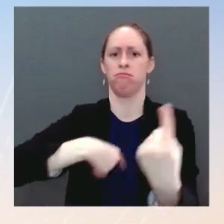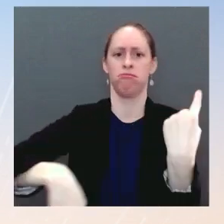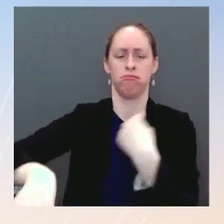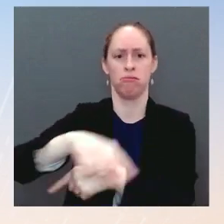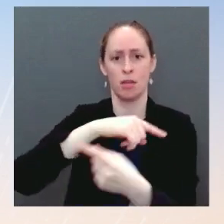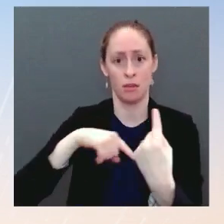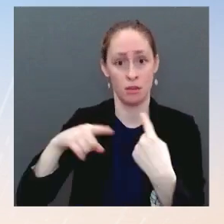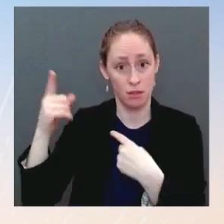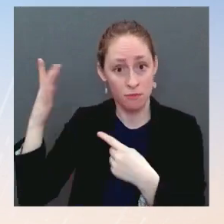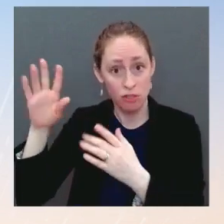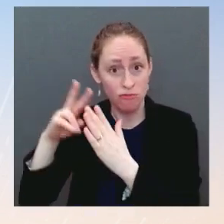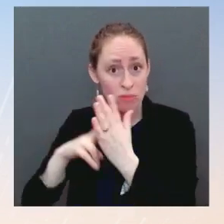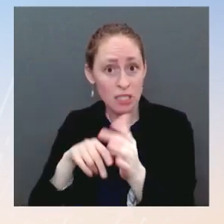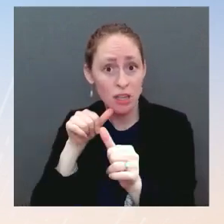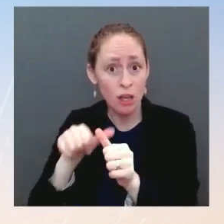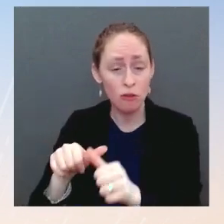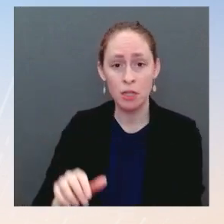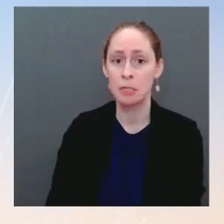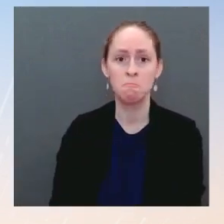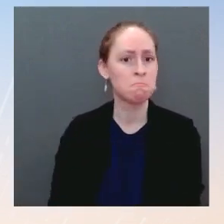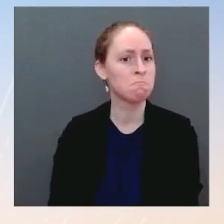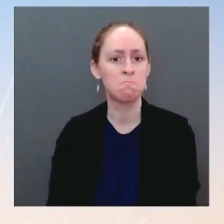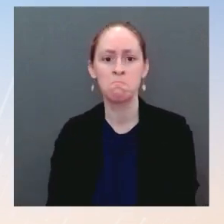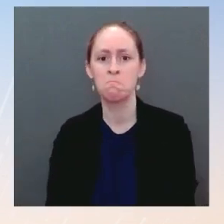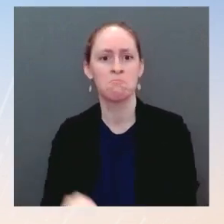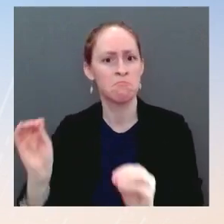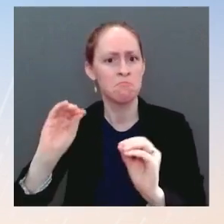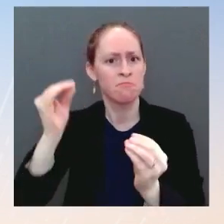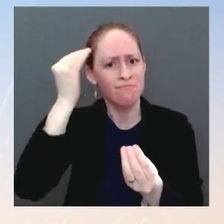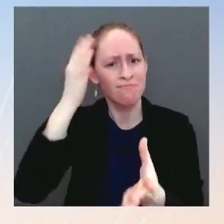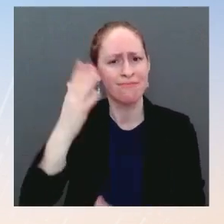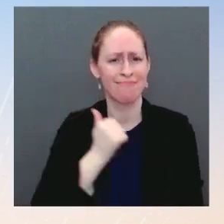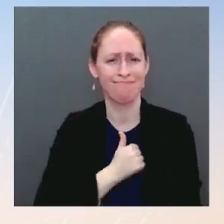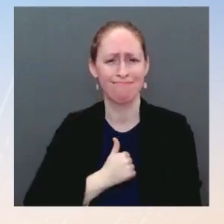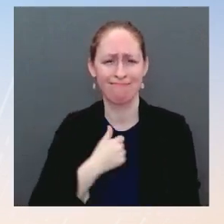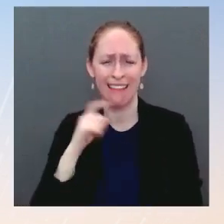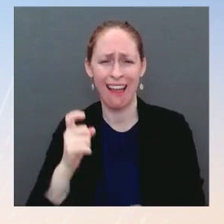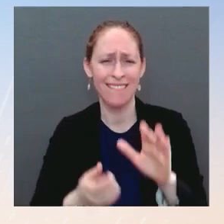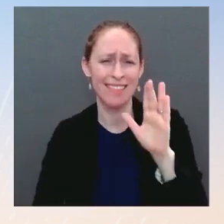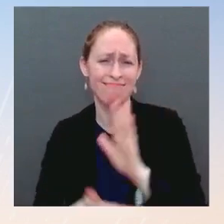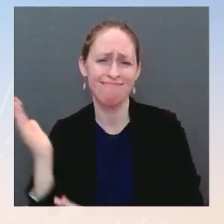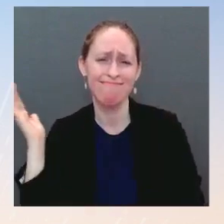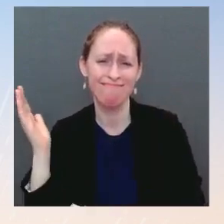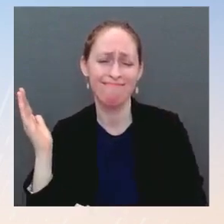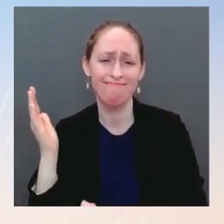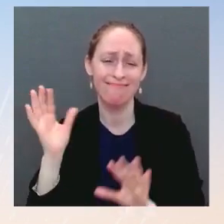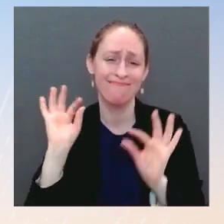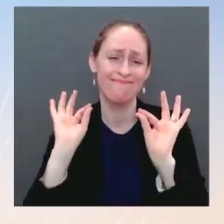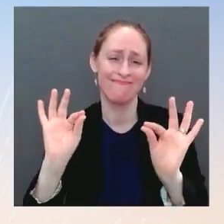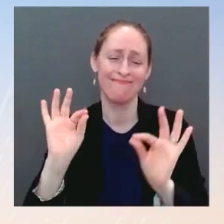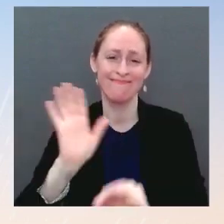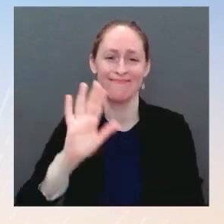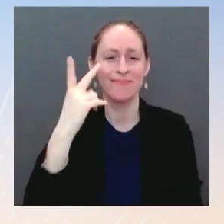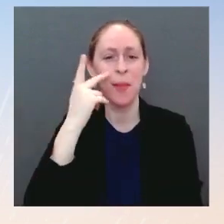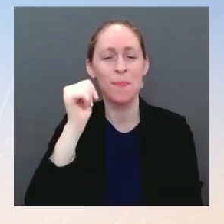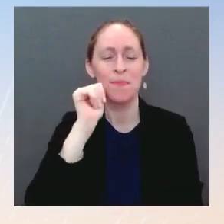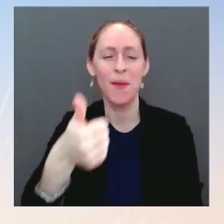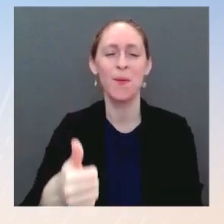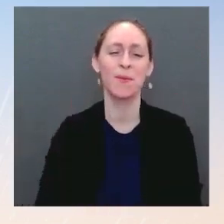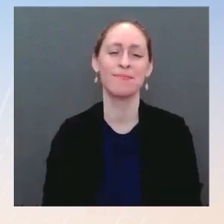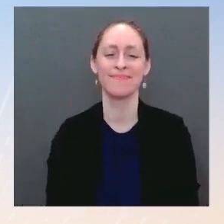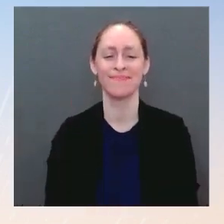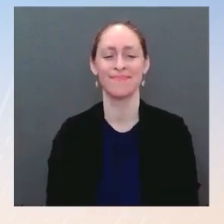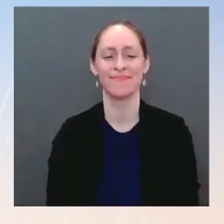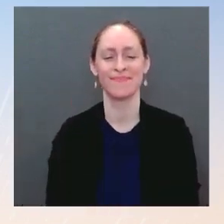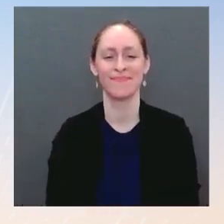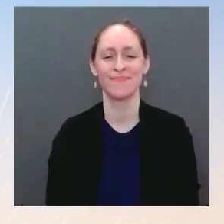Press. The Ms. I think we have to wrap up, everyone. Thanks so much. Have a great day. We'll see you tomorrow. Thanks so much. Okay. Everyone